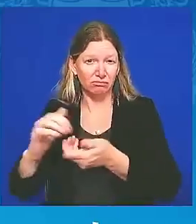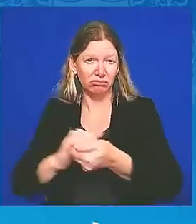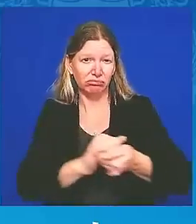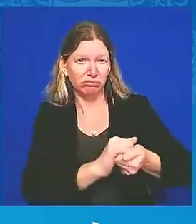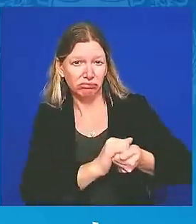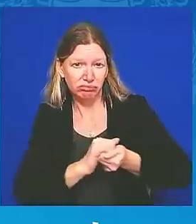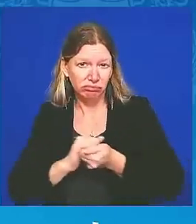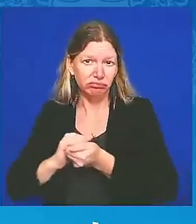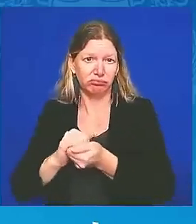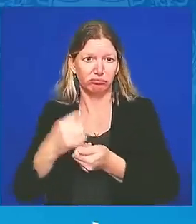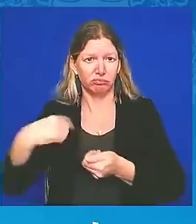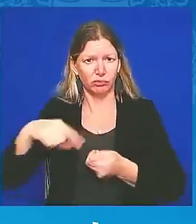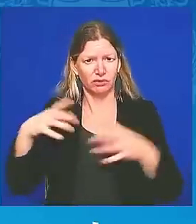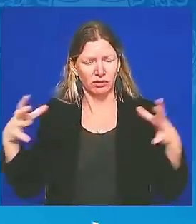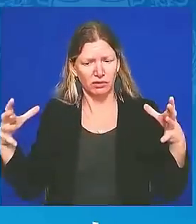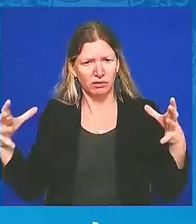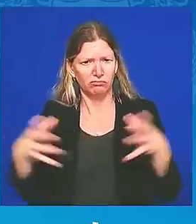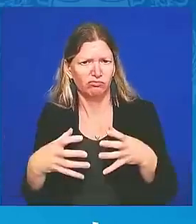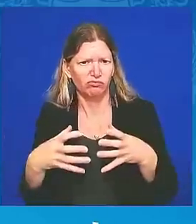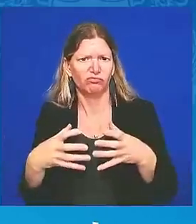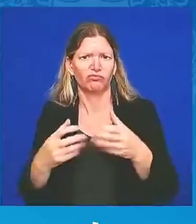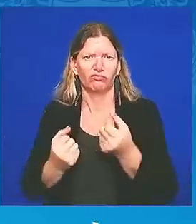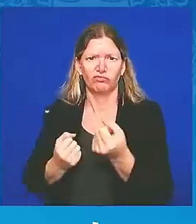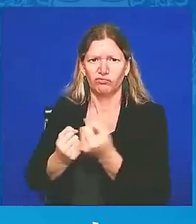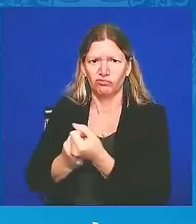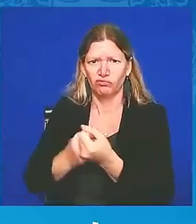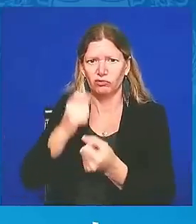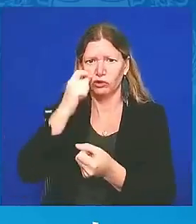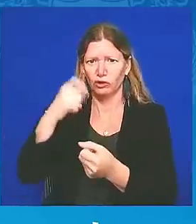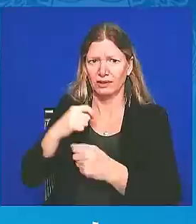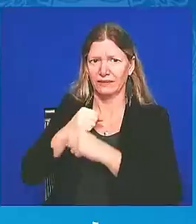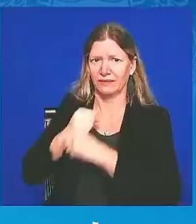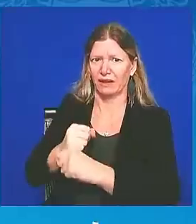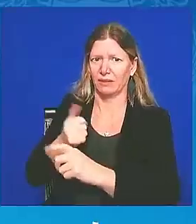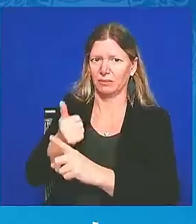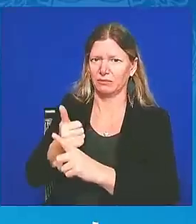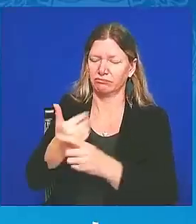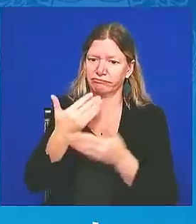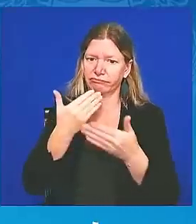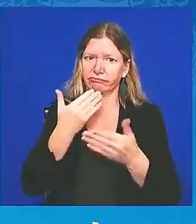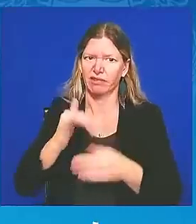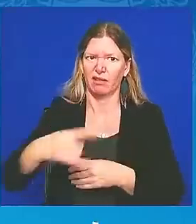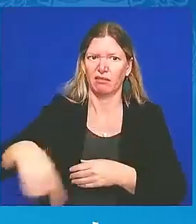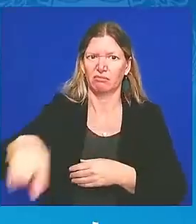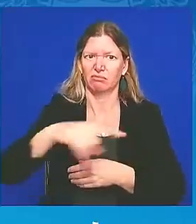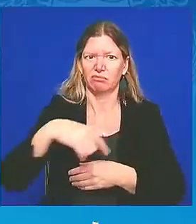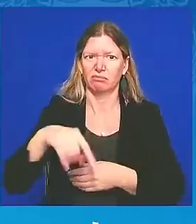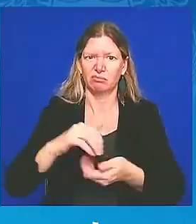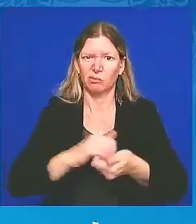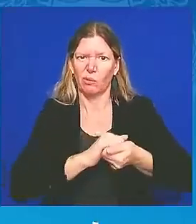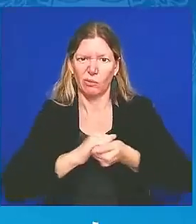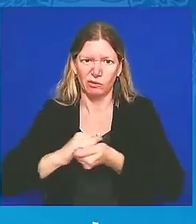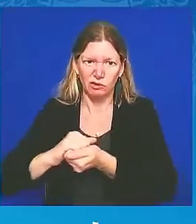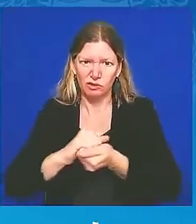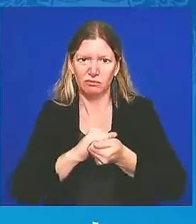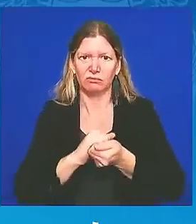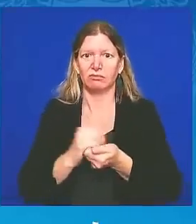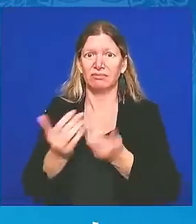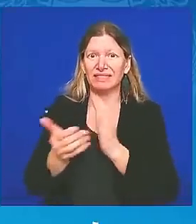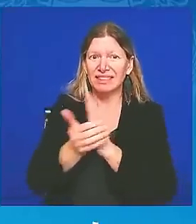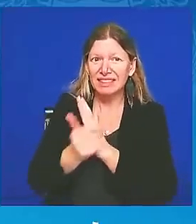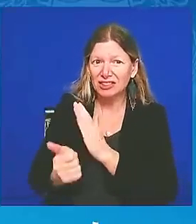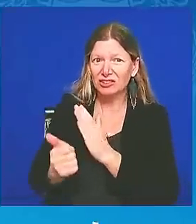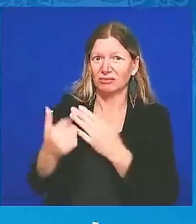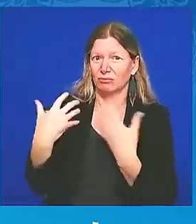and the skill and the bravery of the Ukrainian people, along with your courageous leadership,